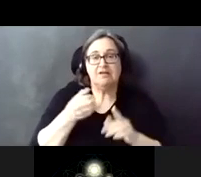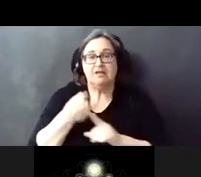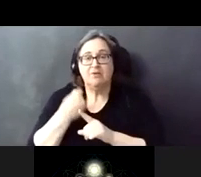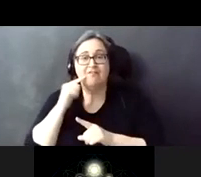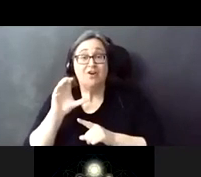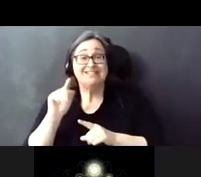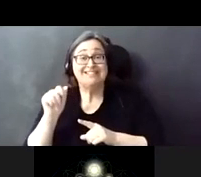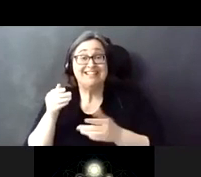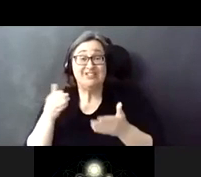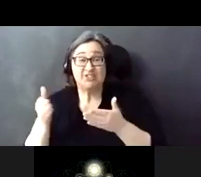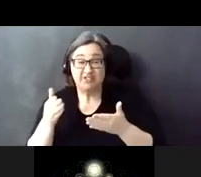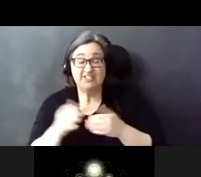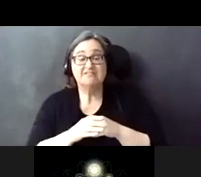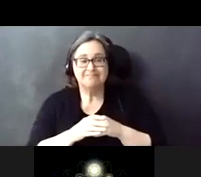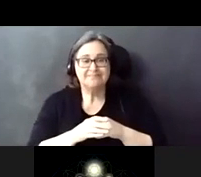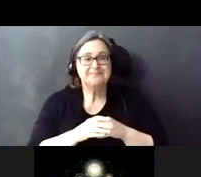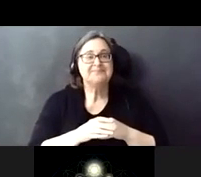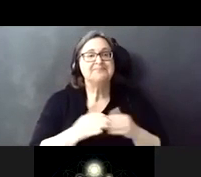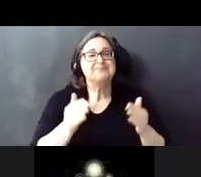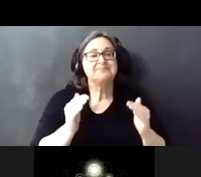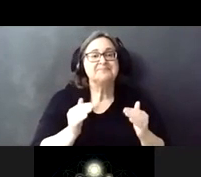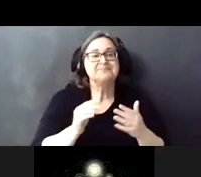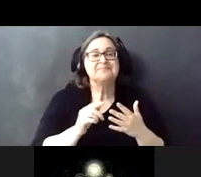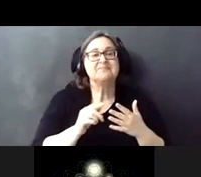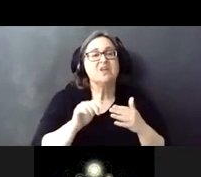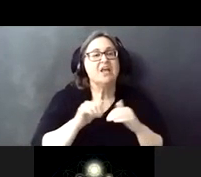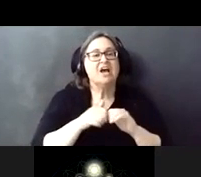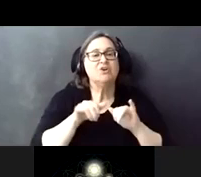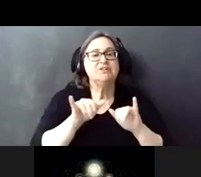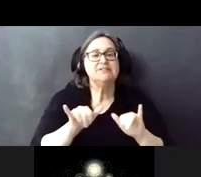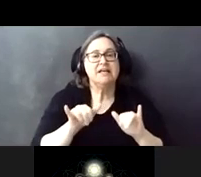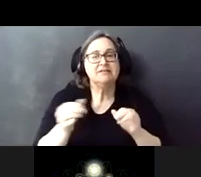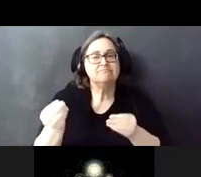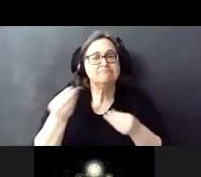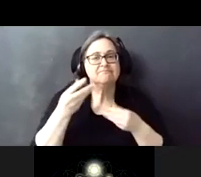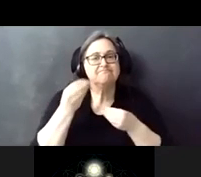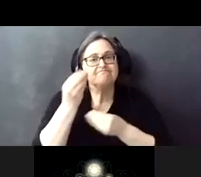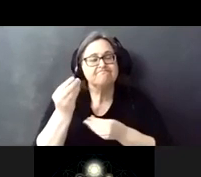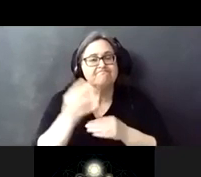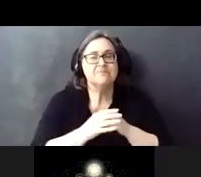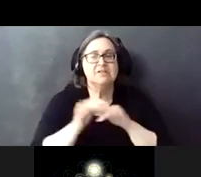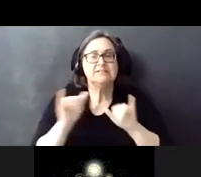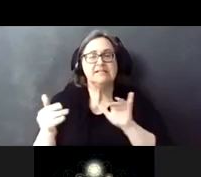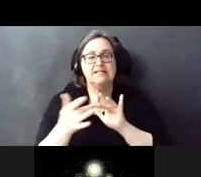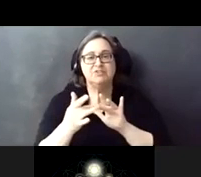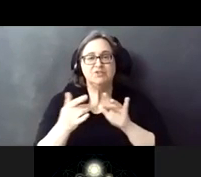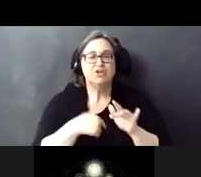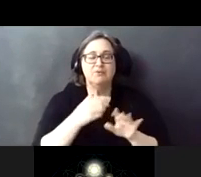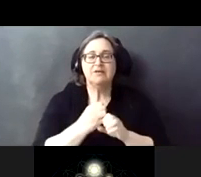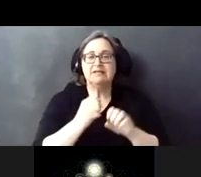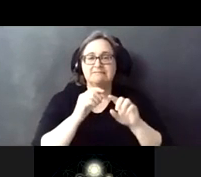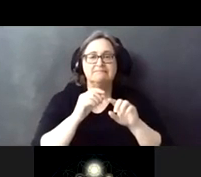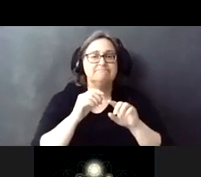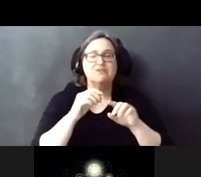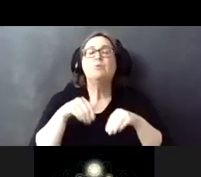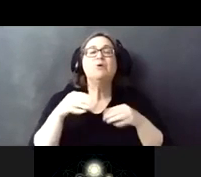service. We'll talk about how to stay informed and stay in touch with us in the RPM project. We get a lot of different options for